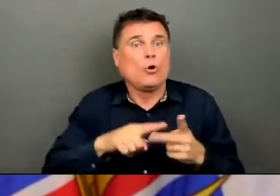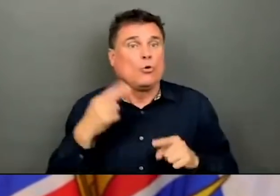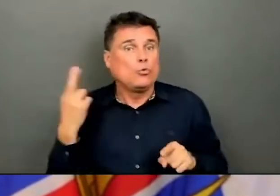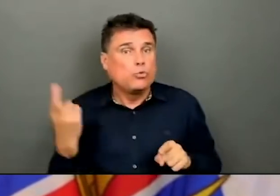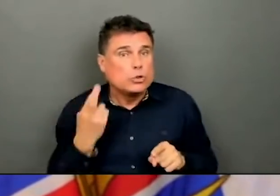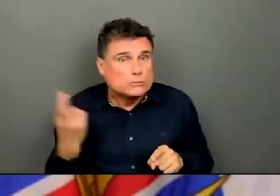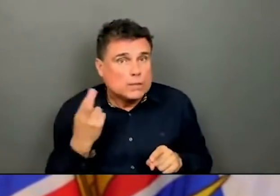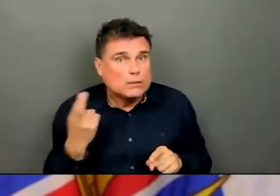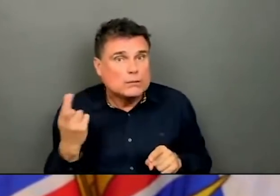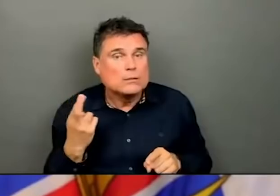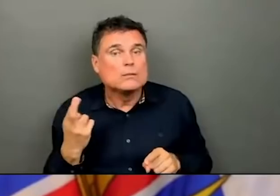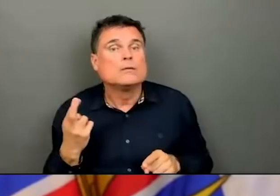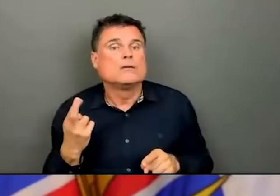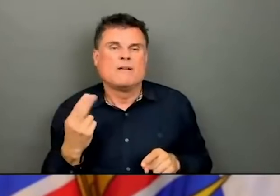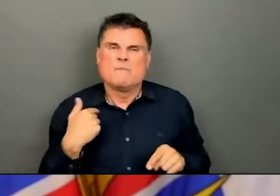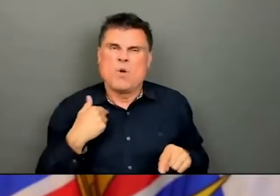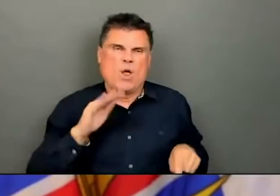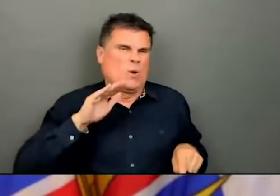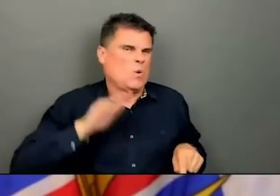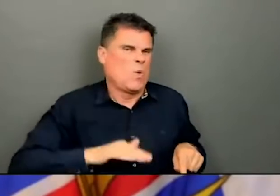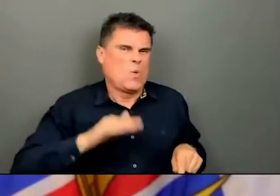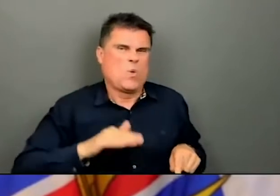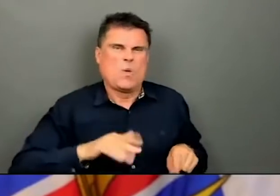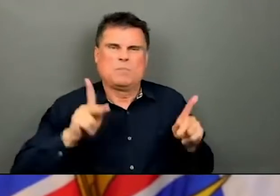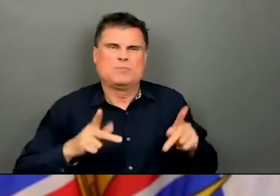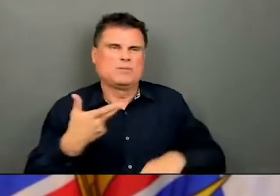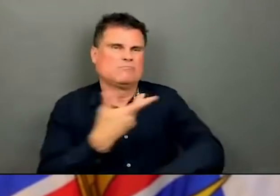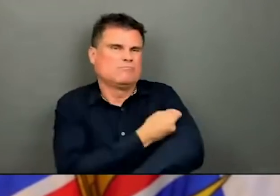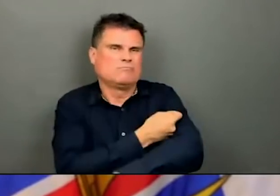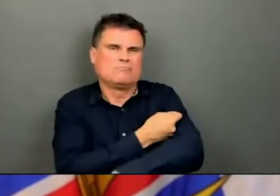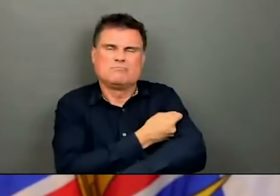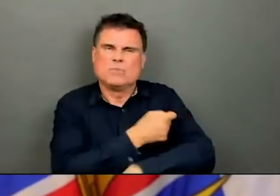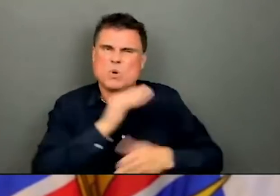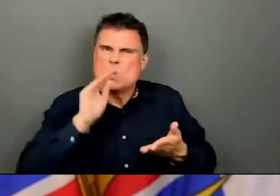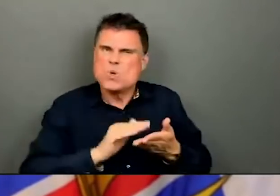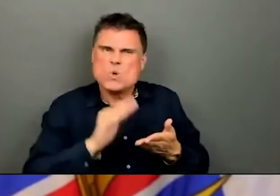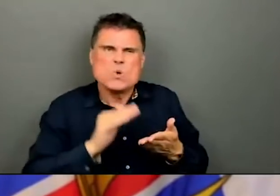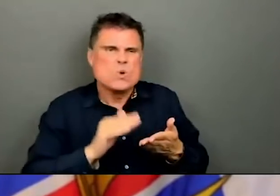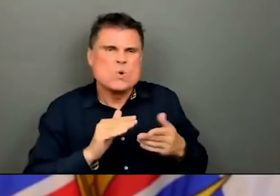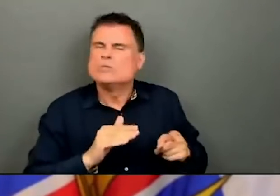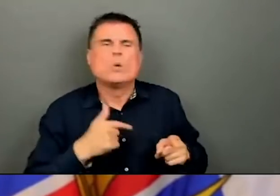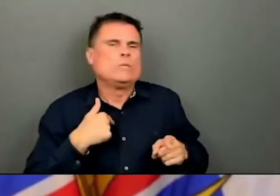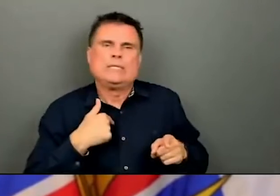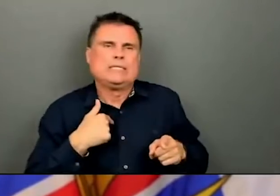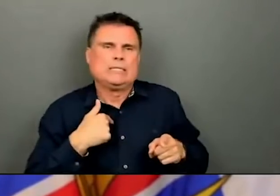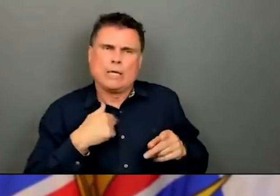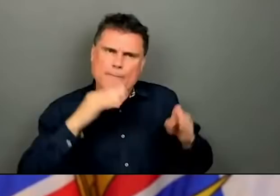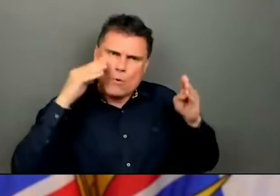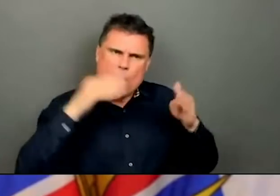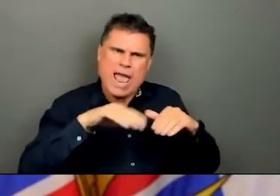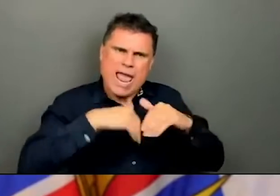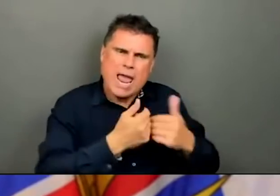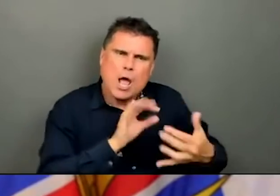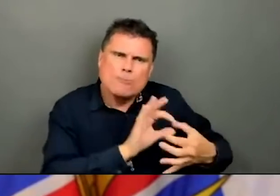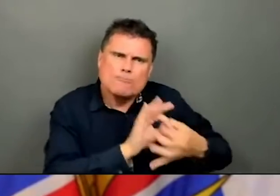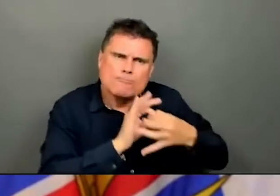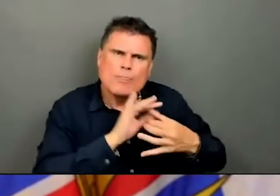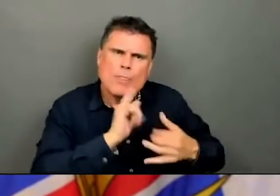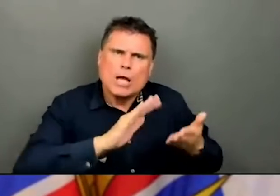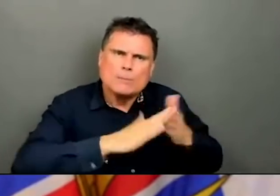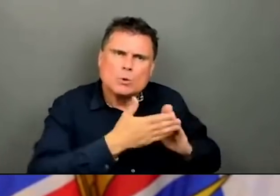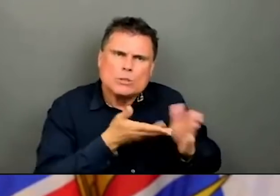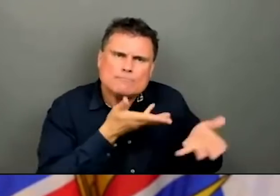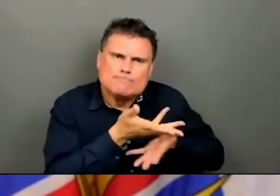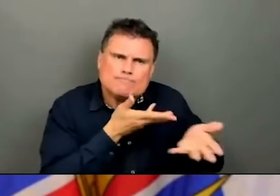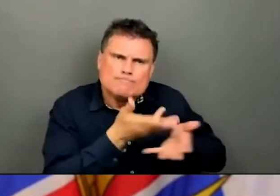immunization, and focusing on working with that community has made a huge difference. I think